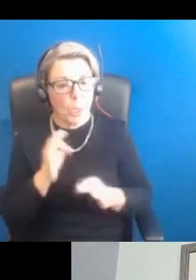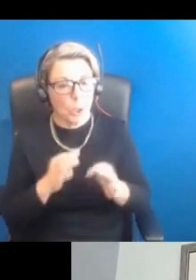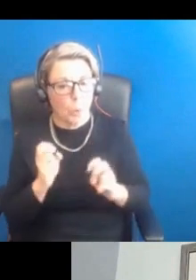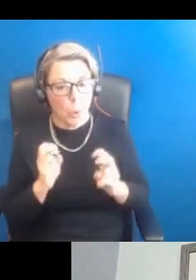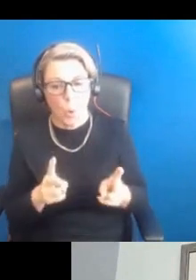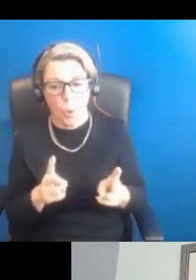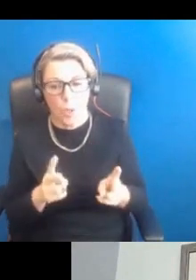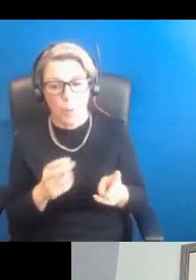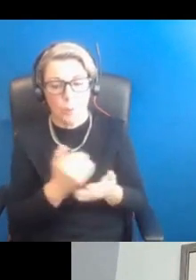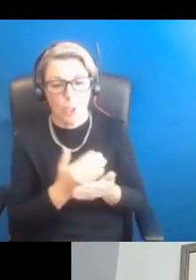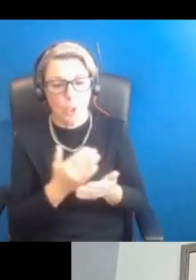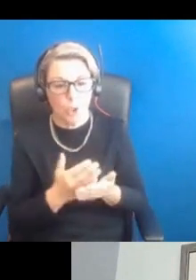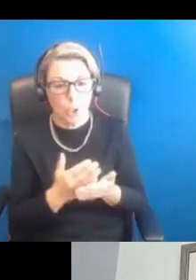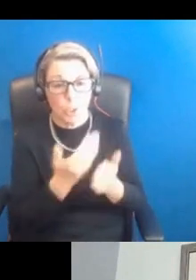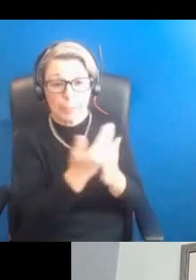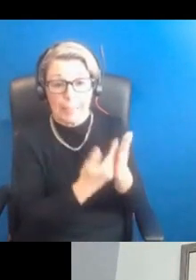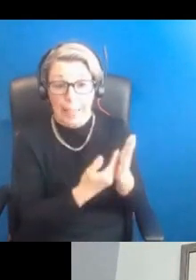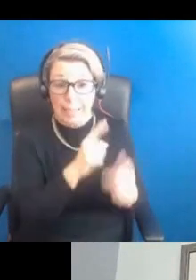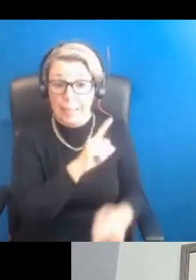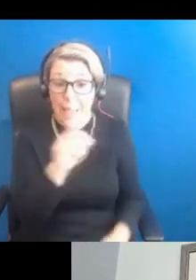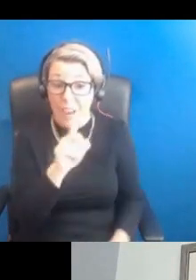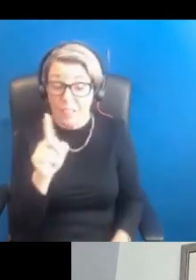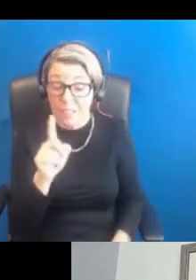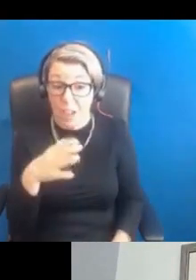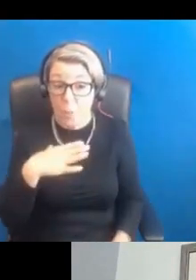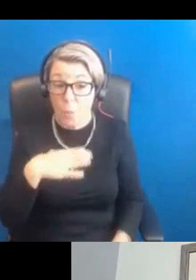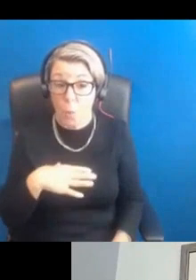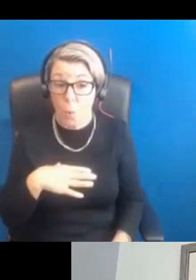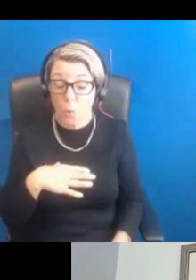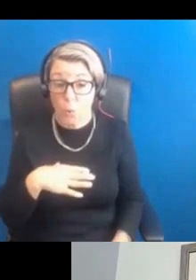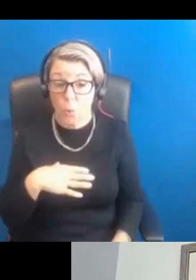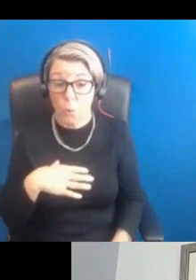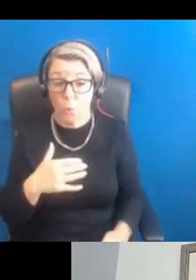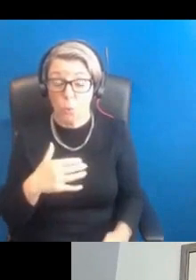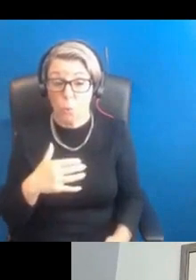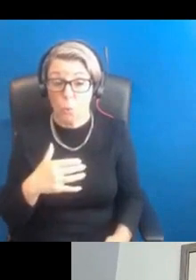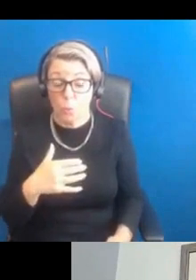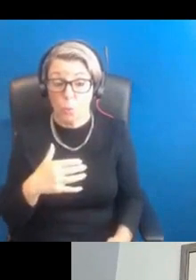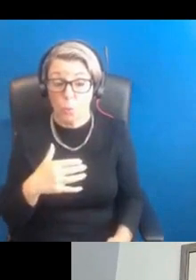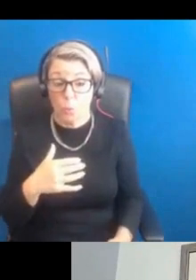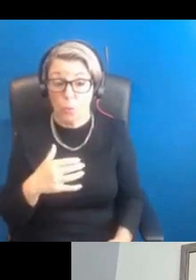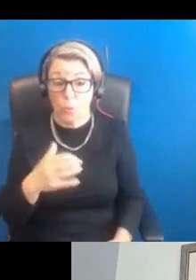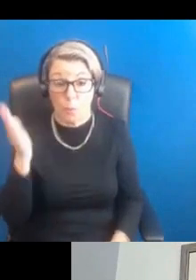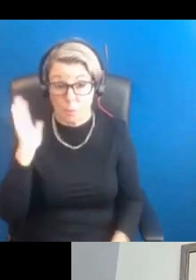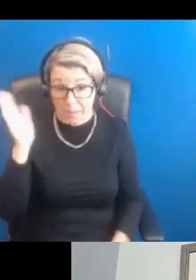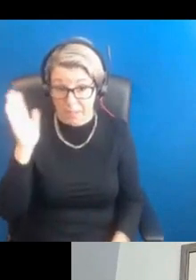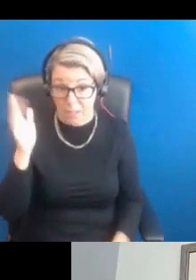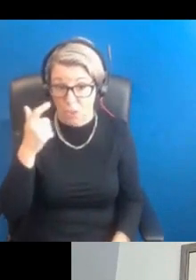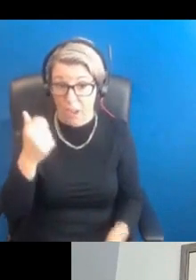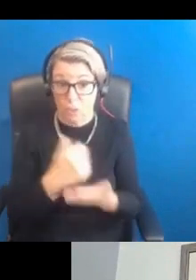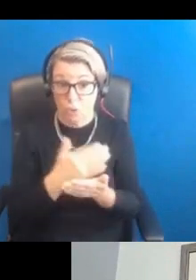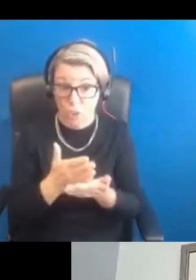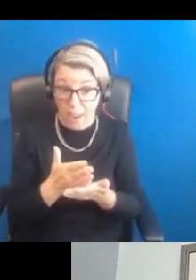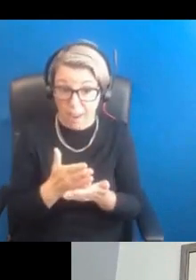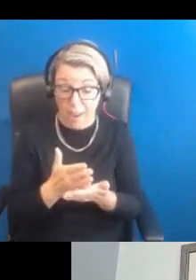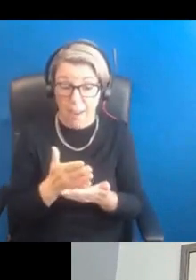possible to share your slides afterwards? We're happy to support and facilitate that if you're agreeable, and also, you